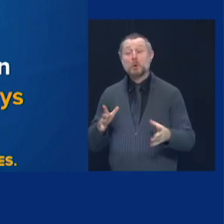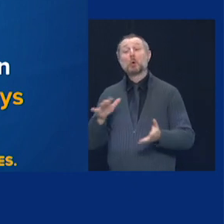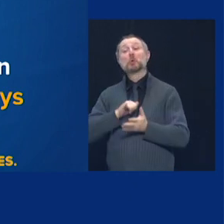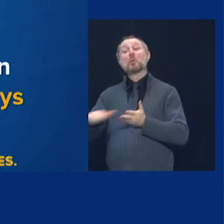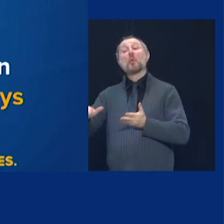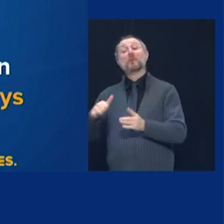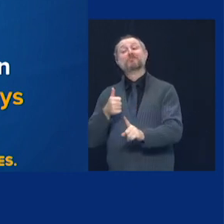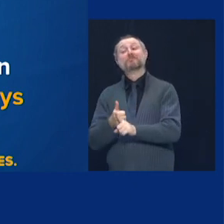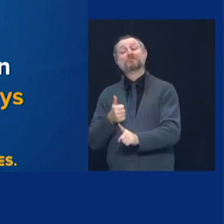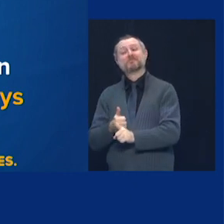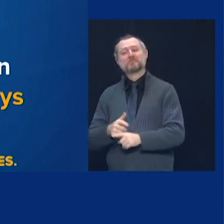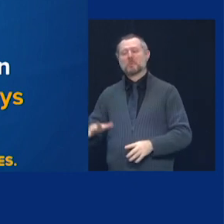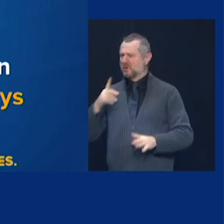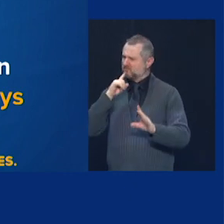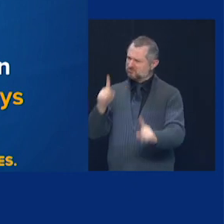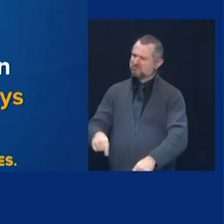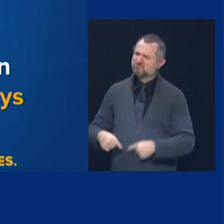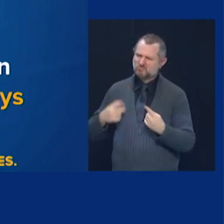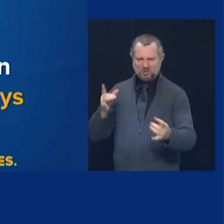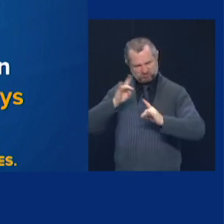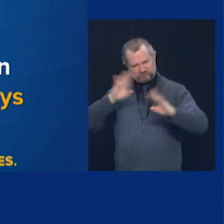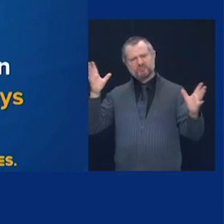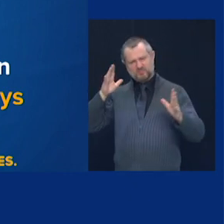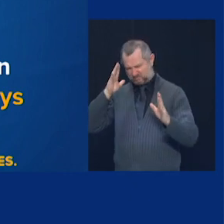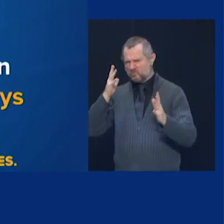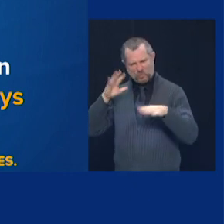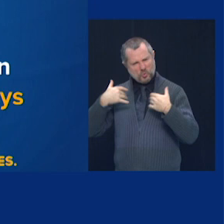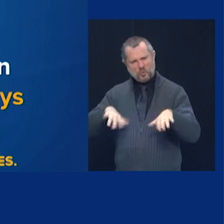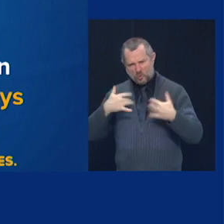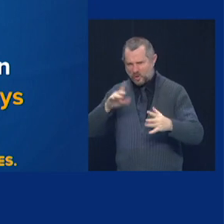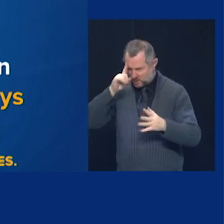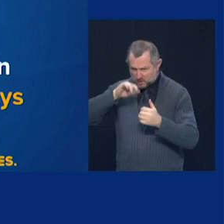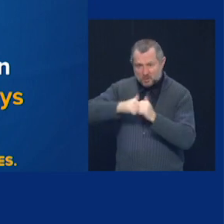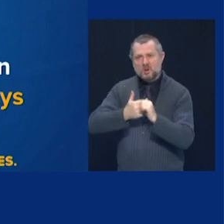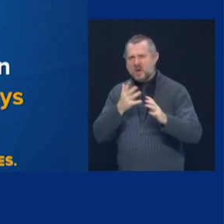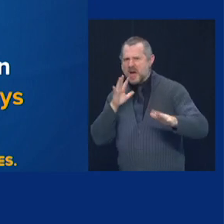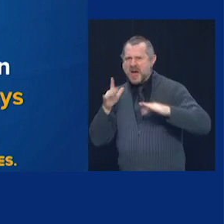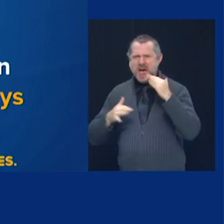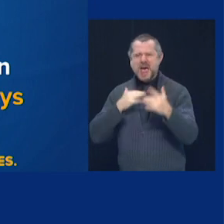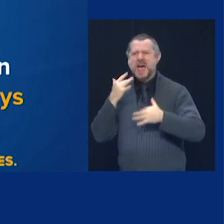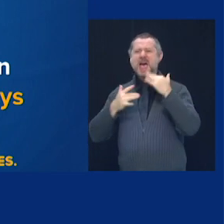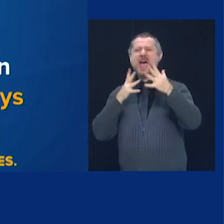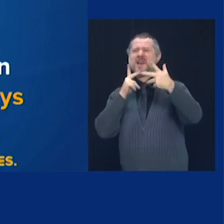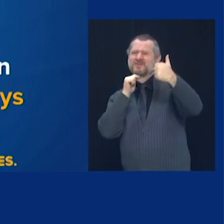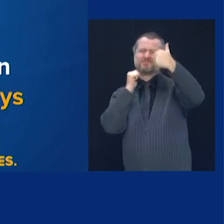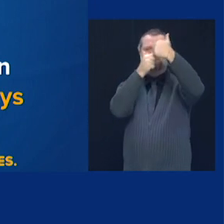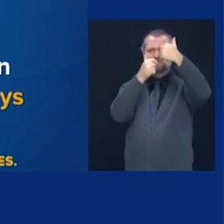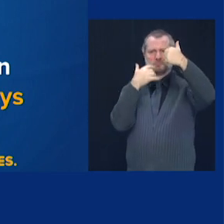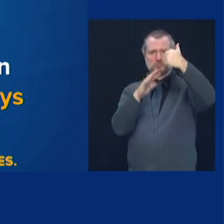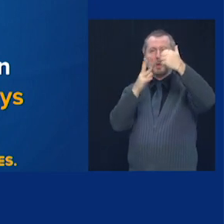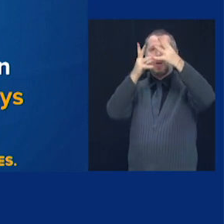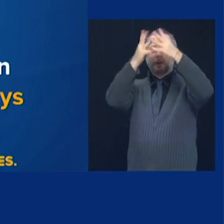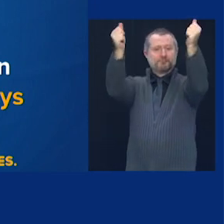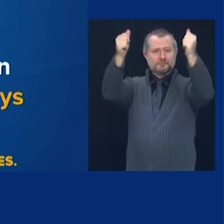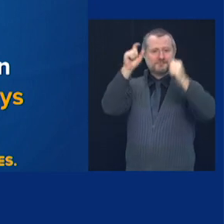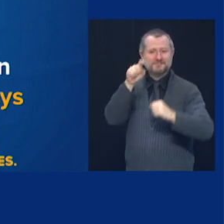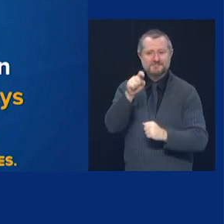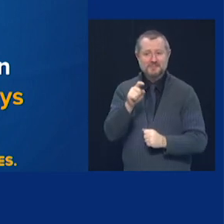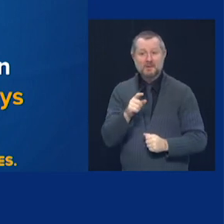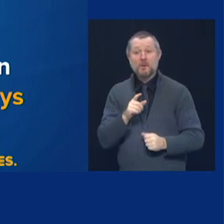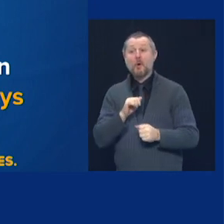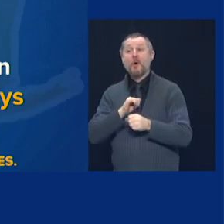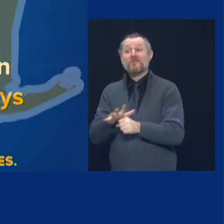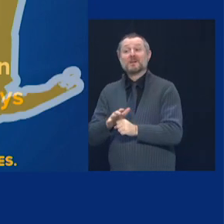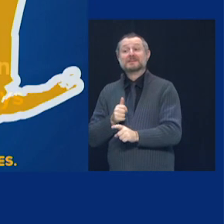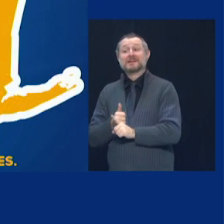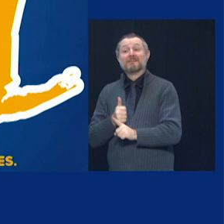and we've been very good at tackling challenges during COVID, like COVID testing. But this is going